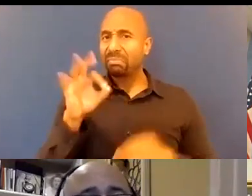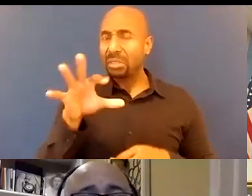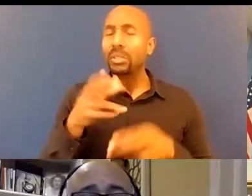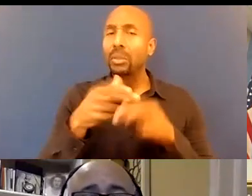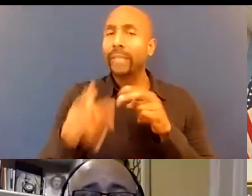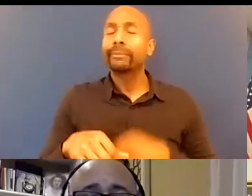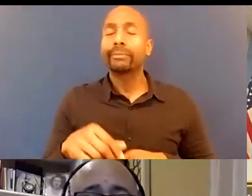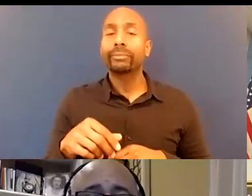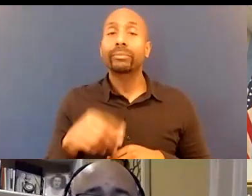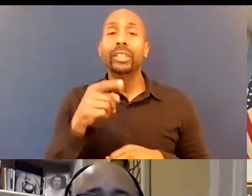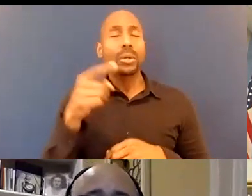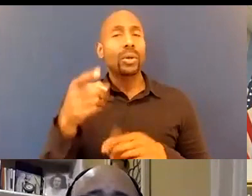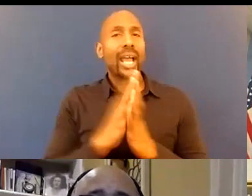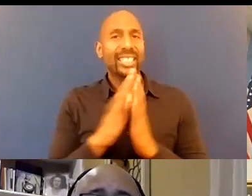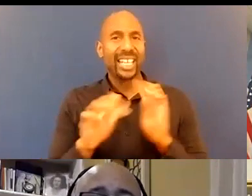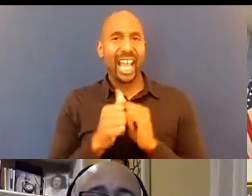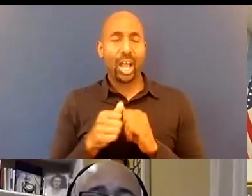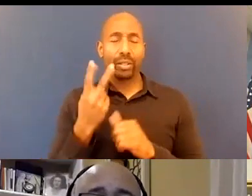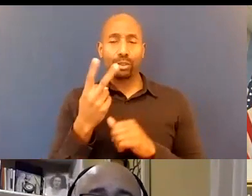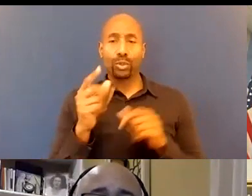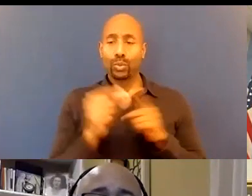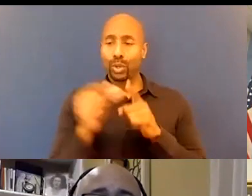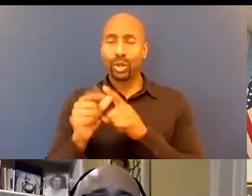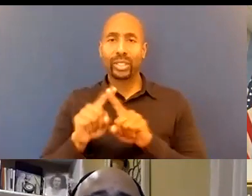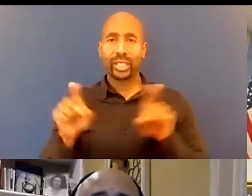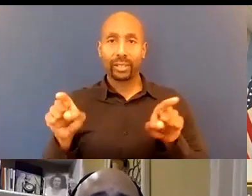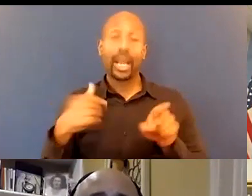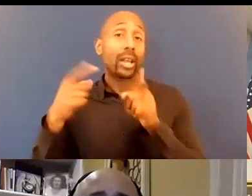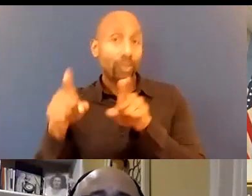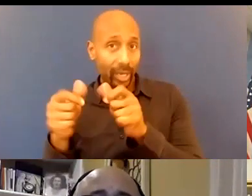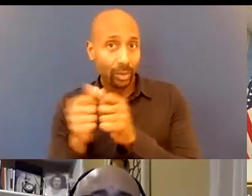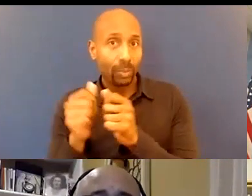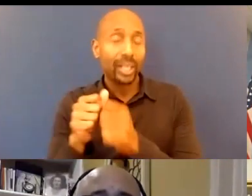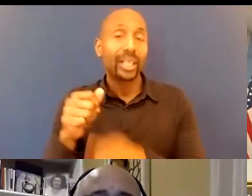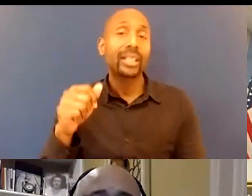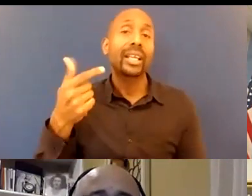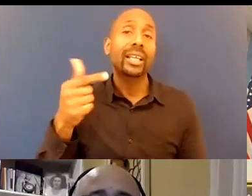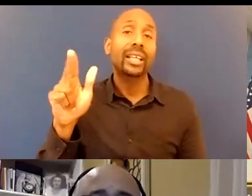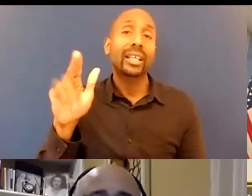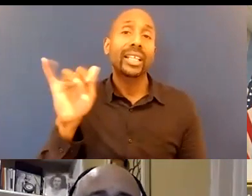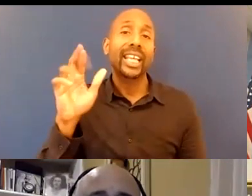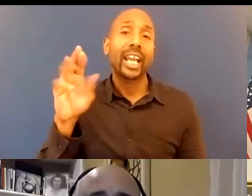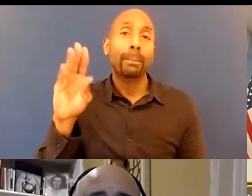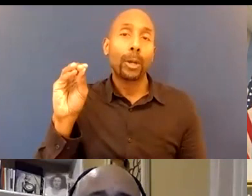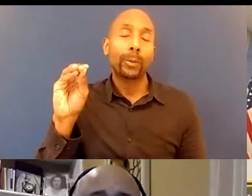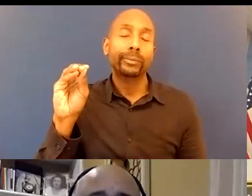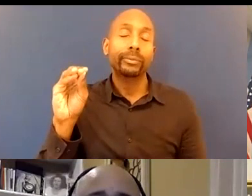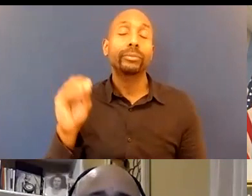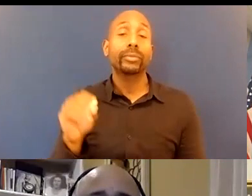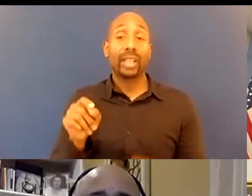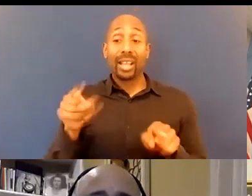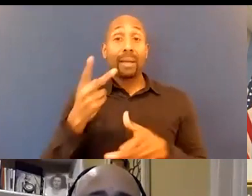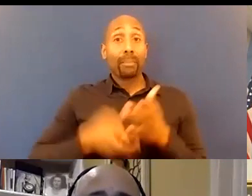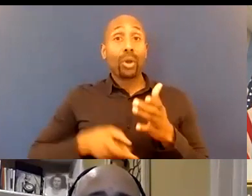of all agree and plus one on what Guillermo just said they occupy the same space and what's going on now is the